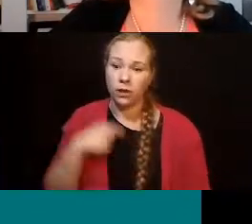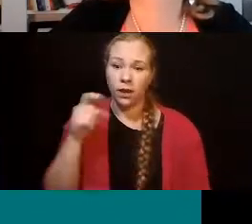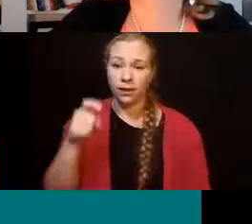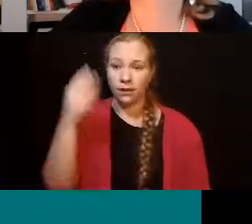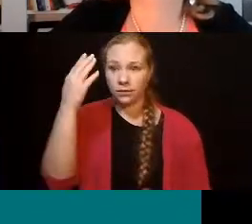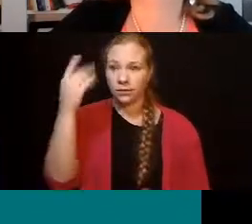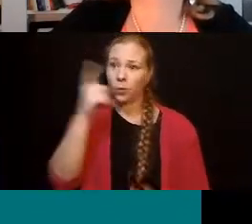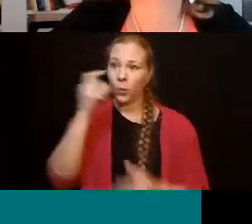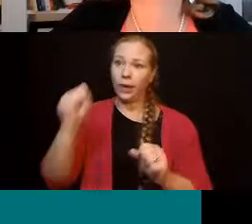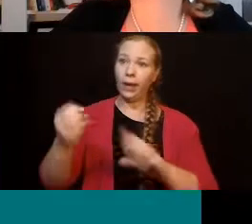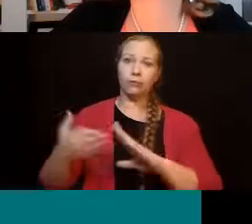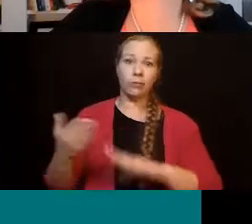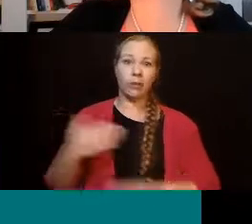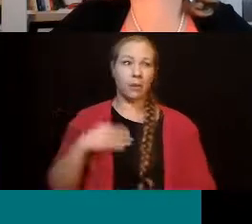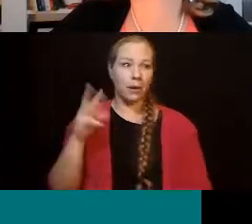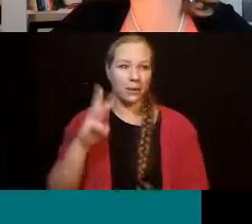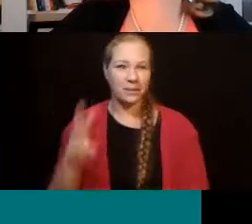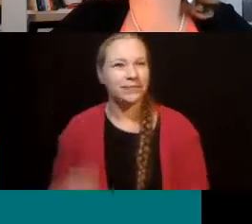Okay.